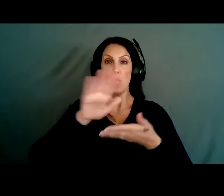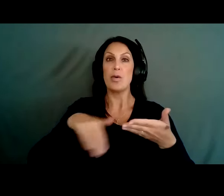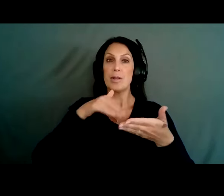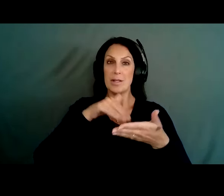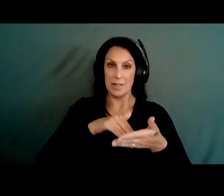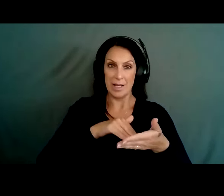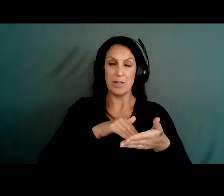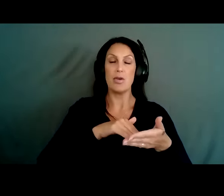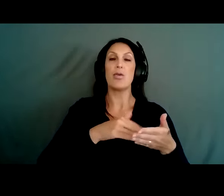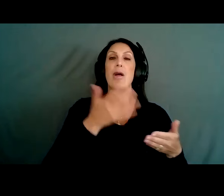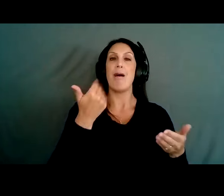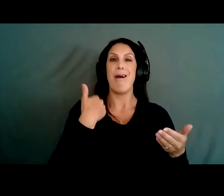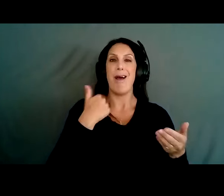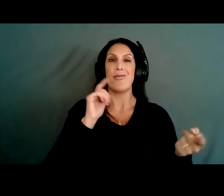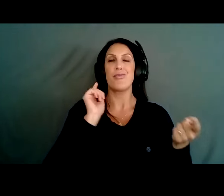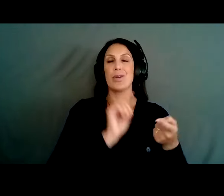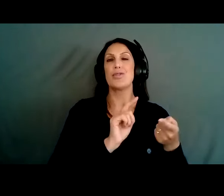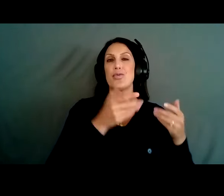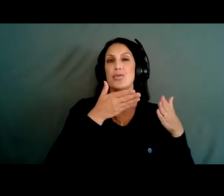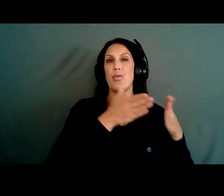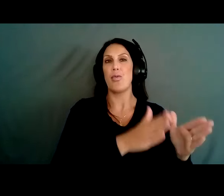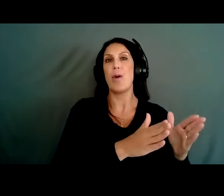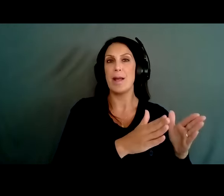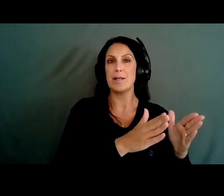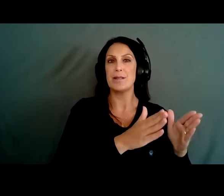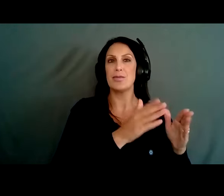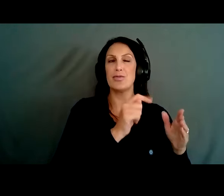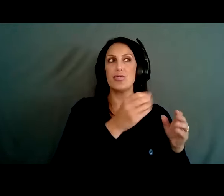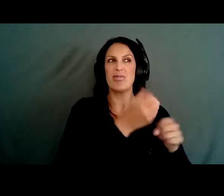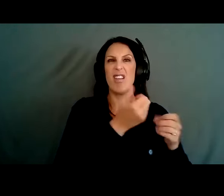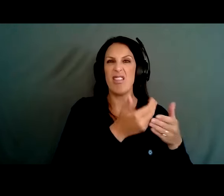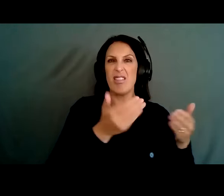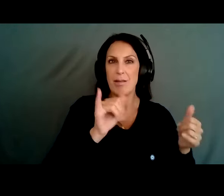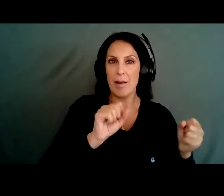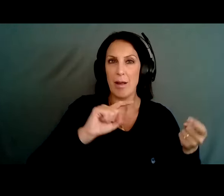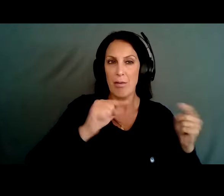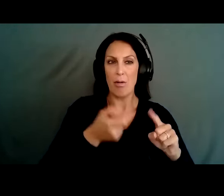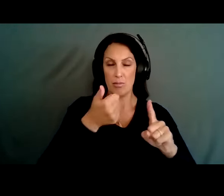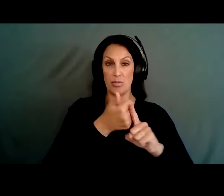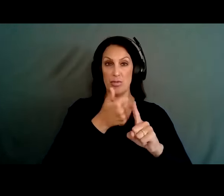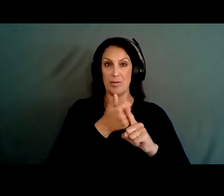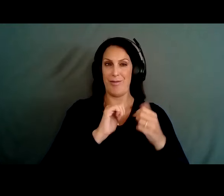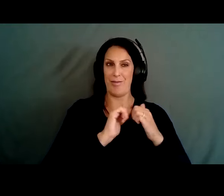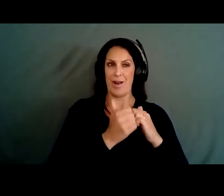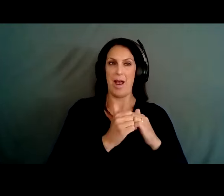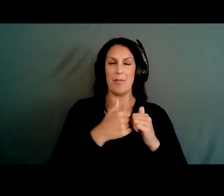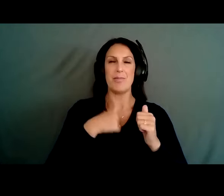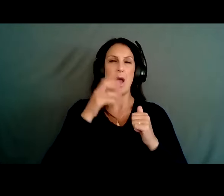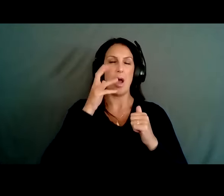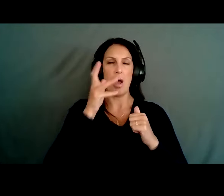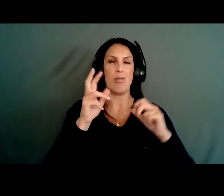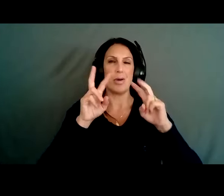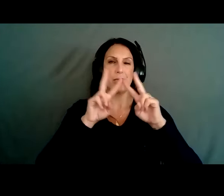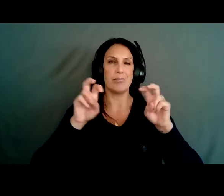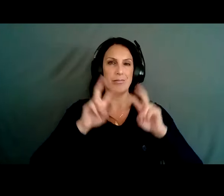access to lethal means as one of the key elements. And there's strategies. And we're going to break this down a little bit more as we go from